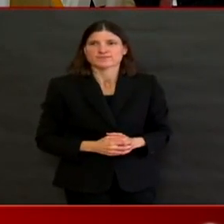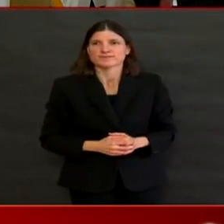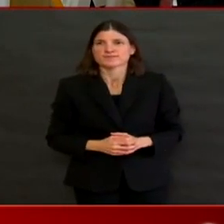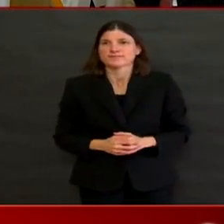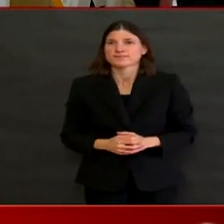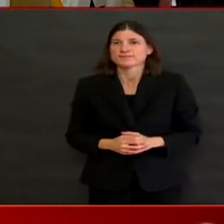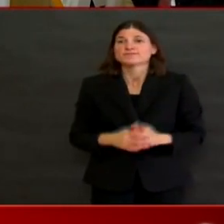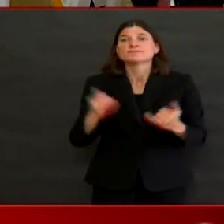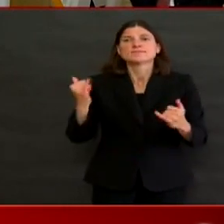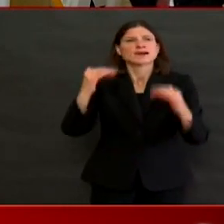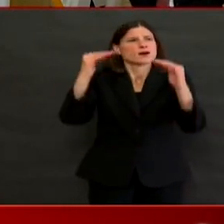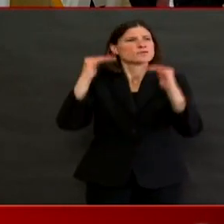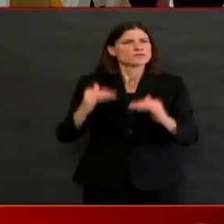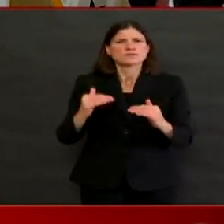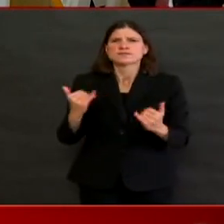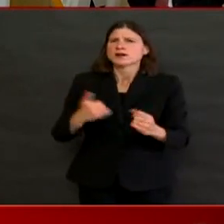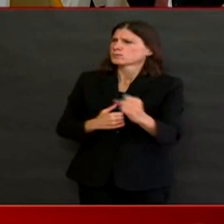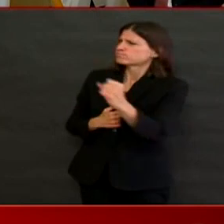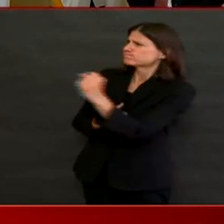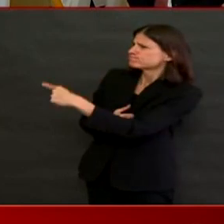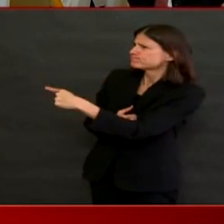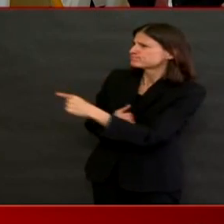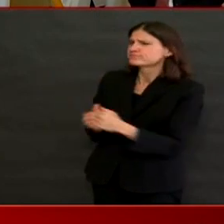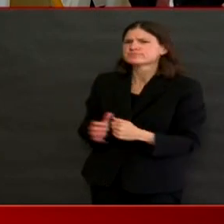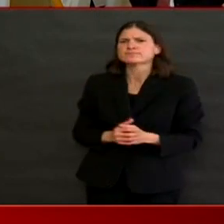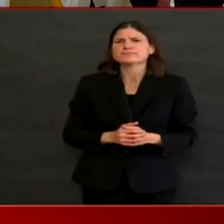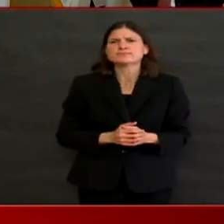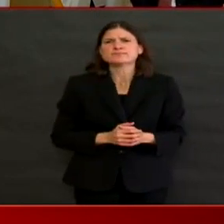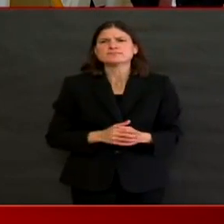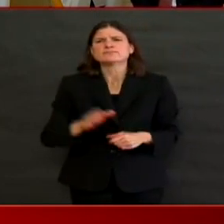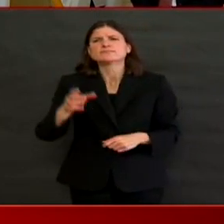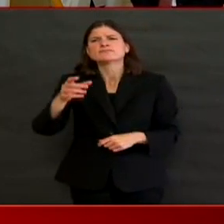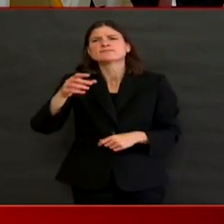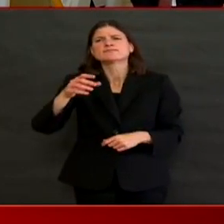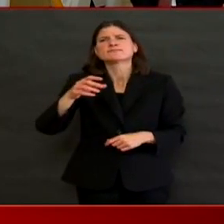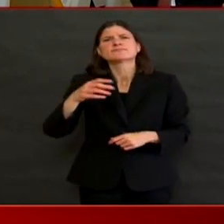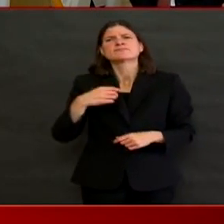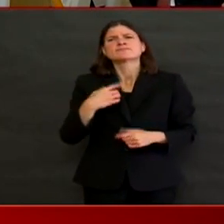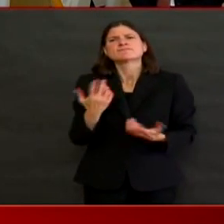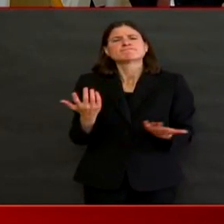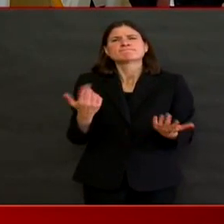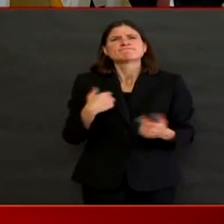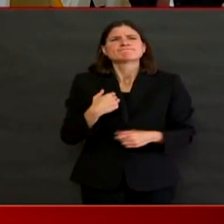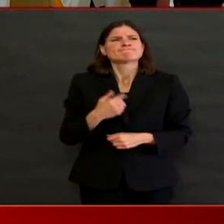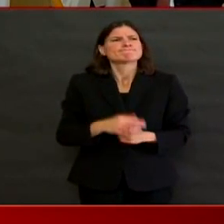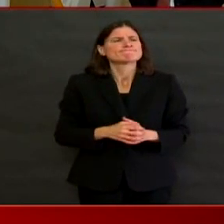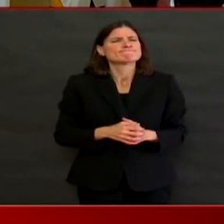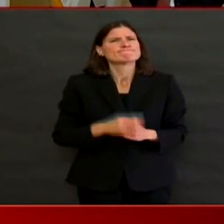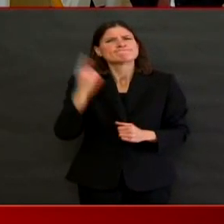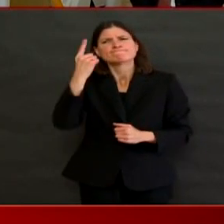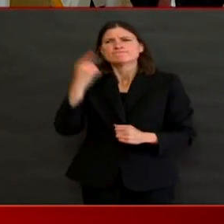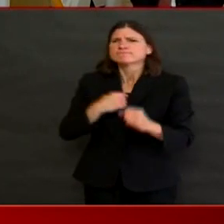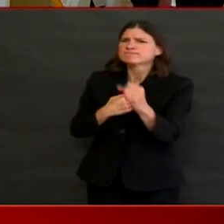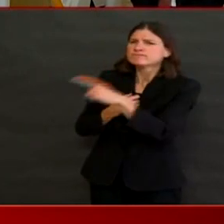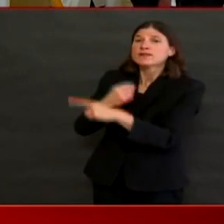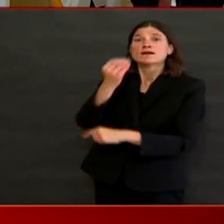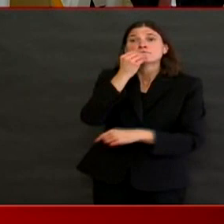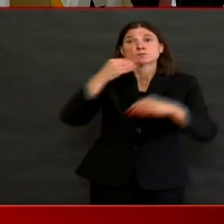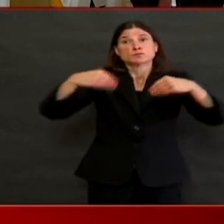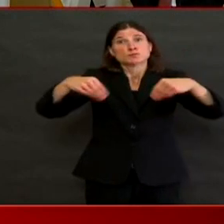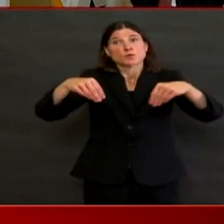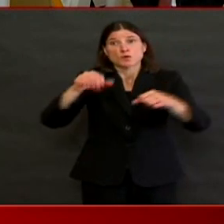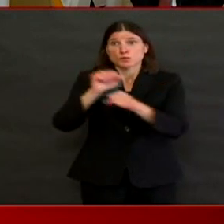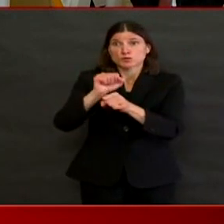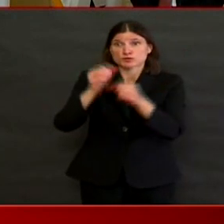reporters because he always seems to get the first question. He asks, Governor, grocery store workers across the country are starting to test positive for and